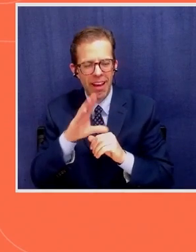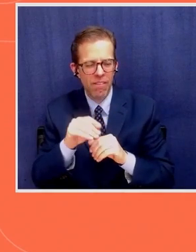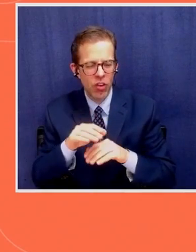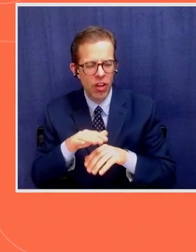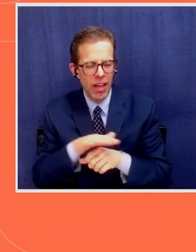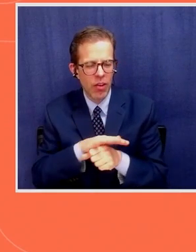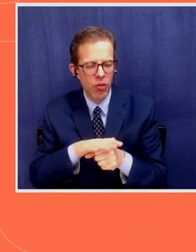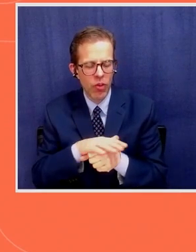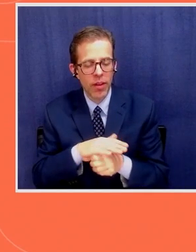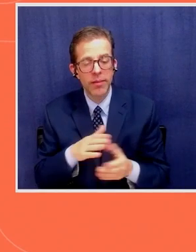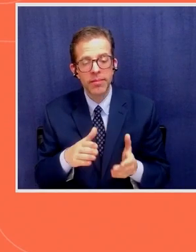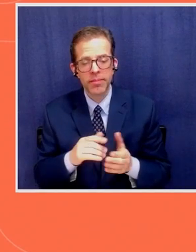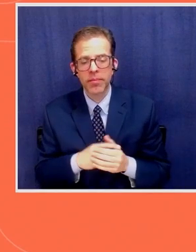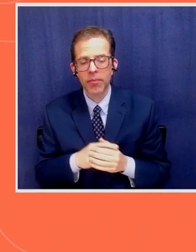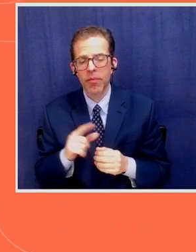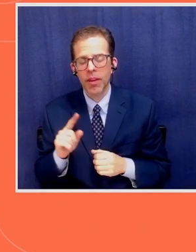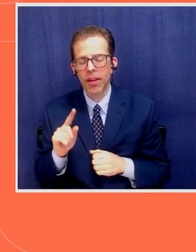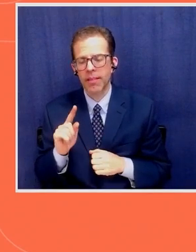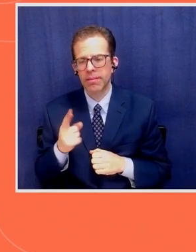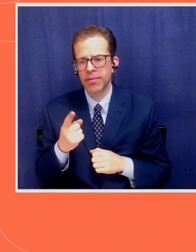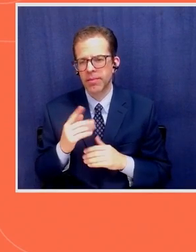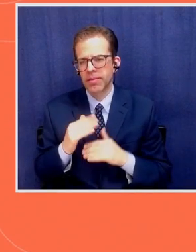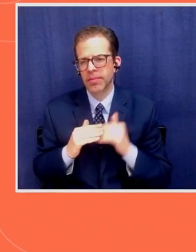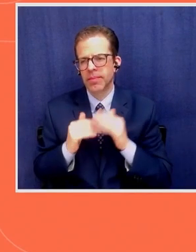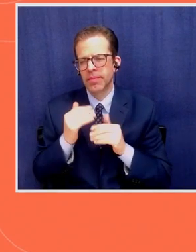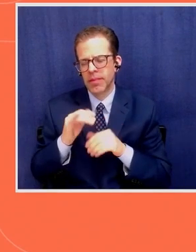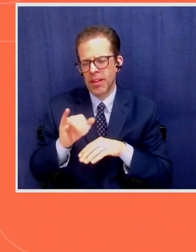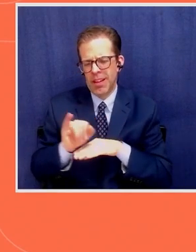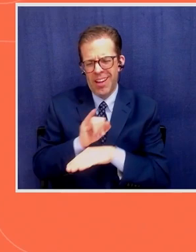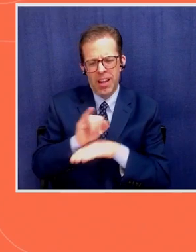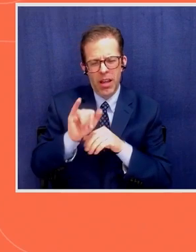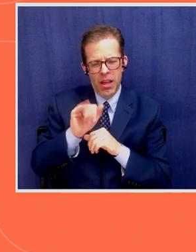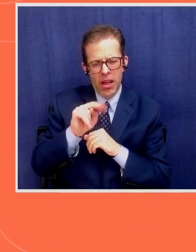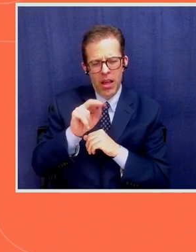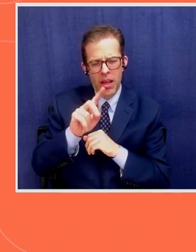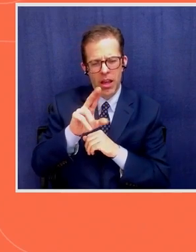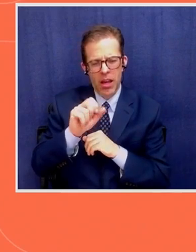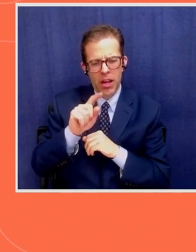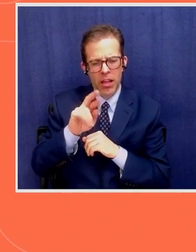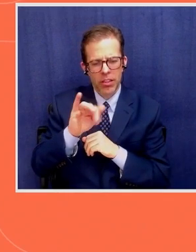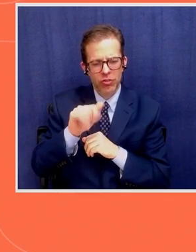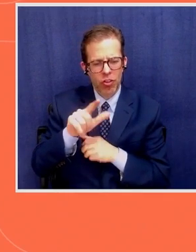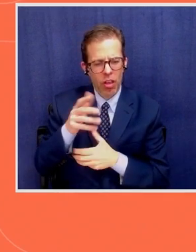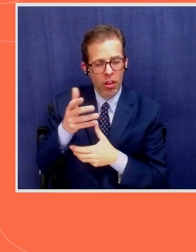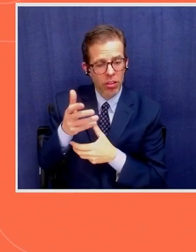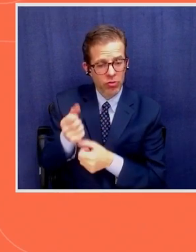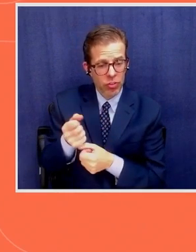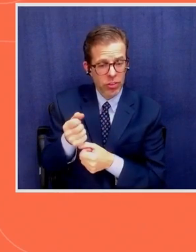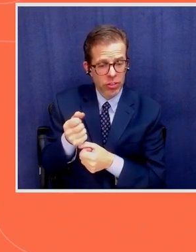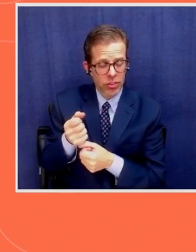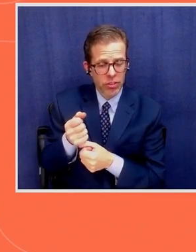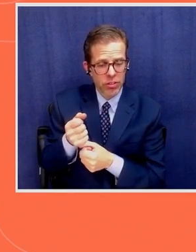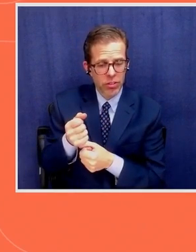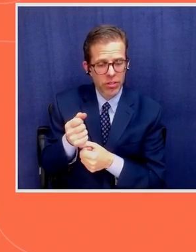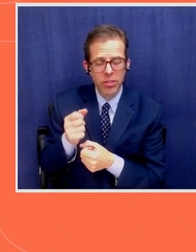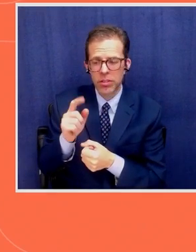the banning of industrial trawlers. When Liberia got the first support from the World Bank